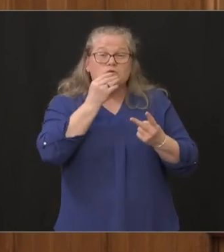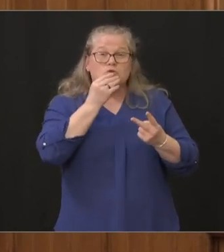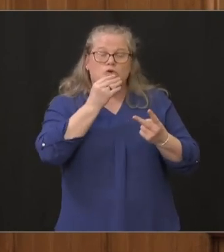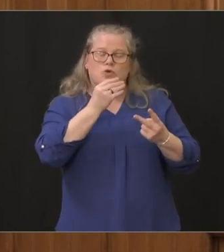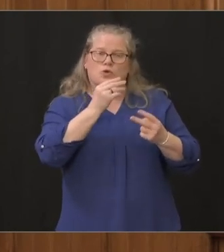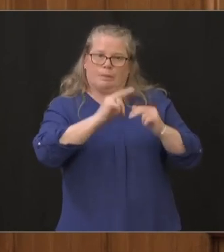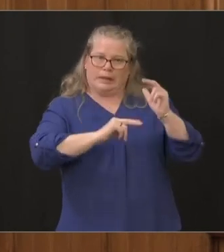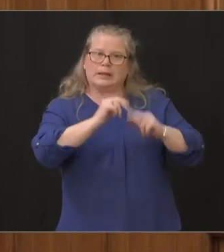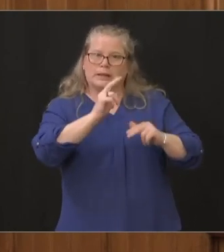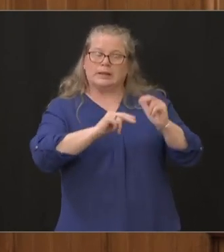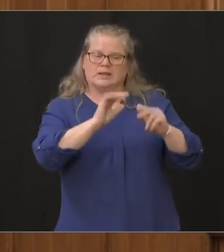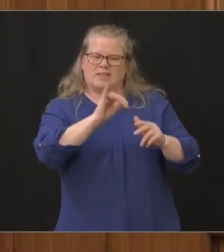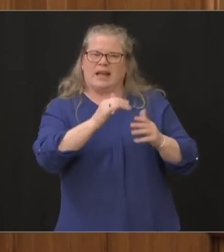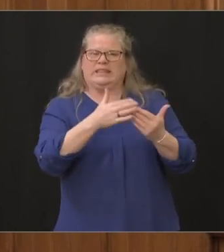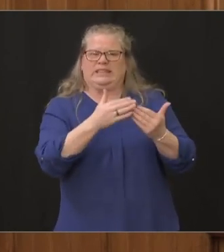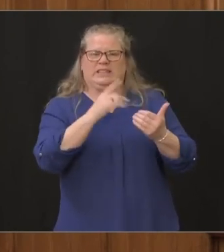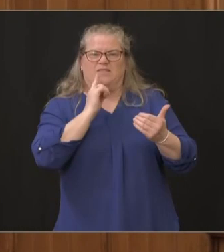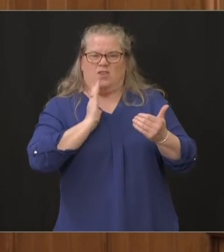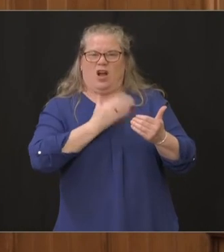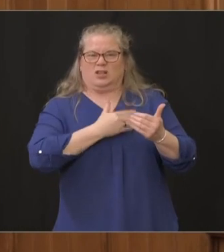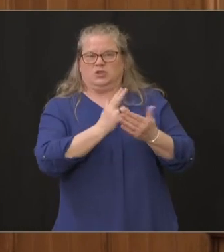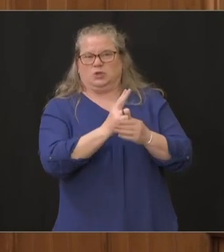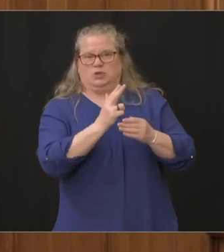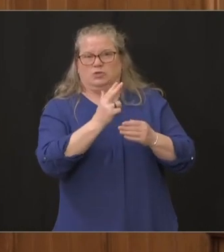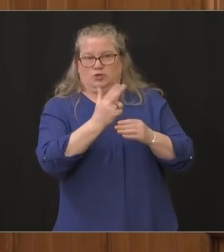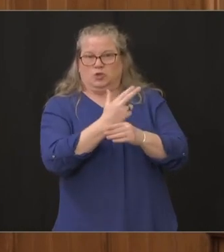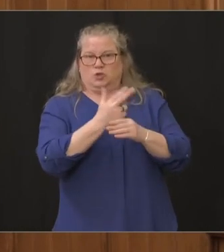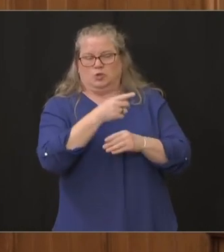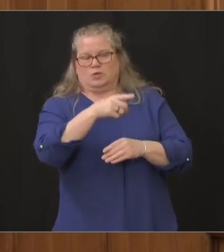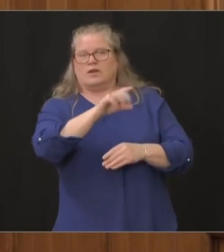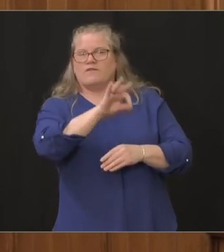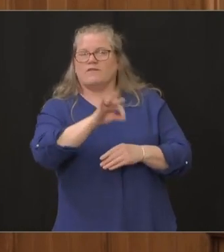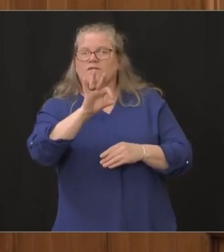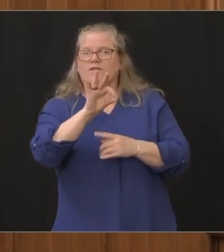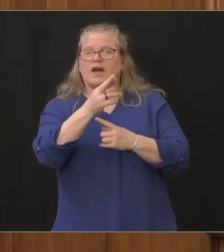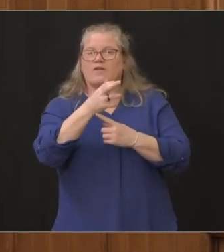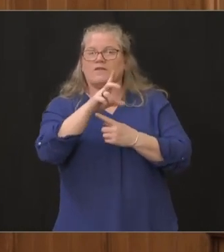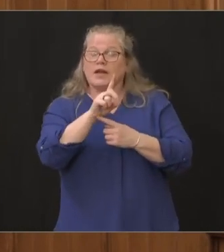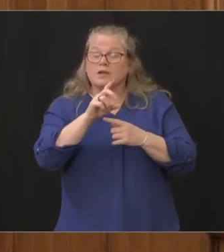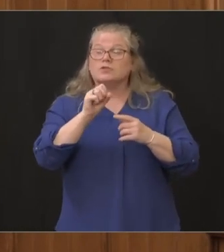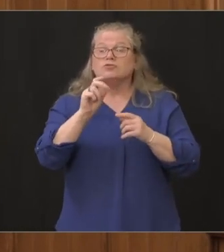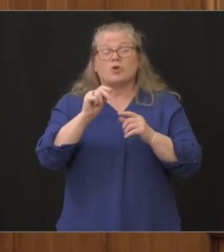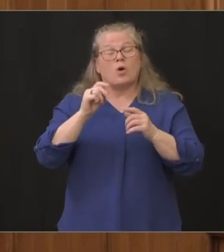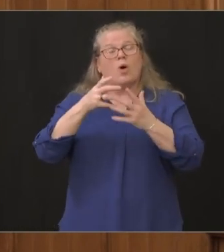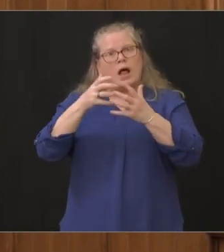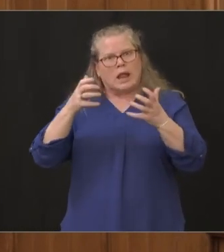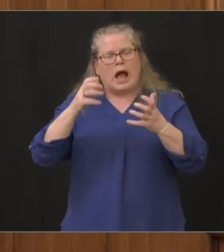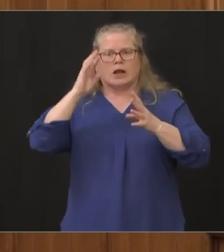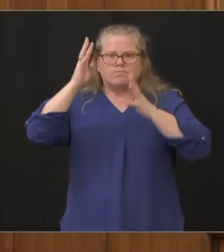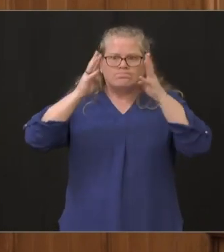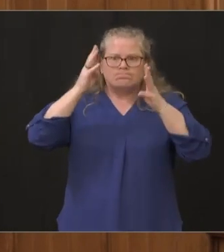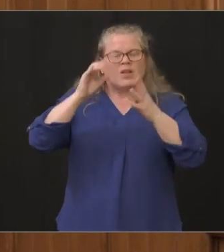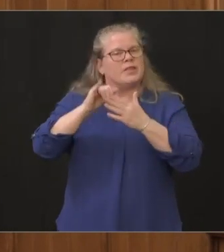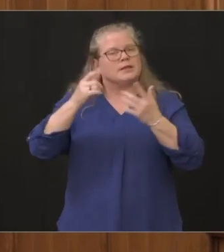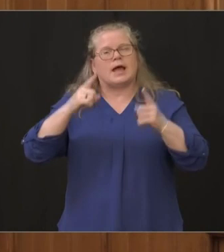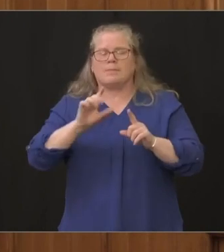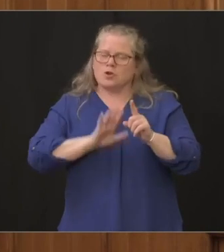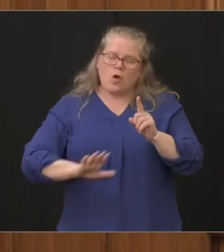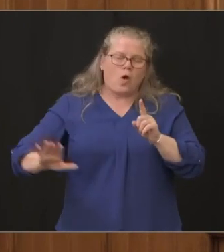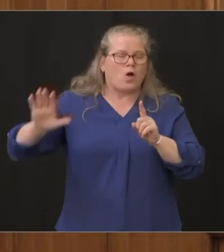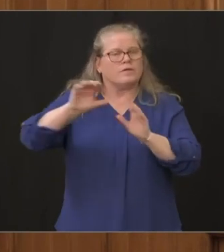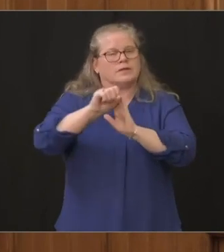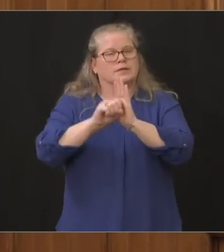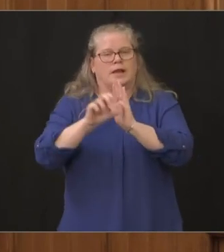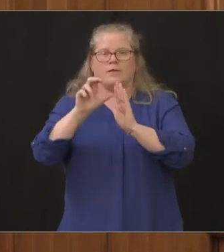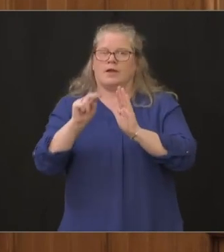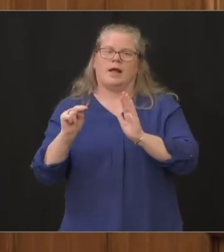make some of their campus very accessible to us so there's tremendous creative solutions going on and this is happening in each geography across the state of